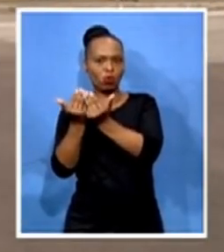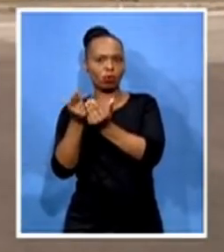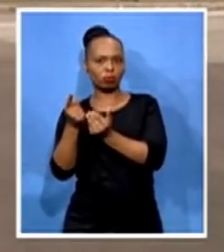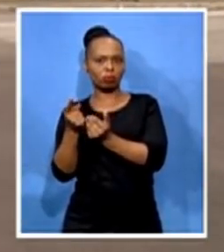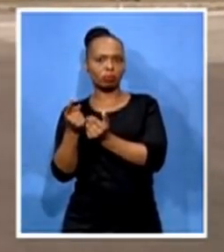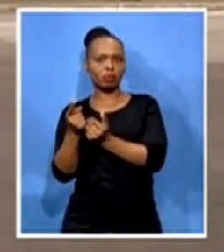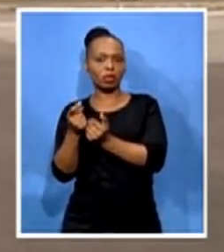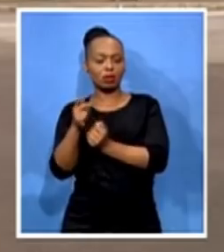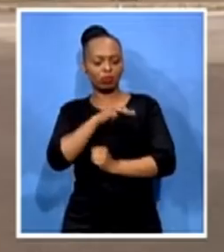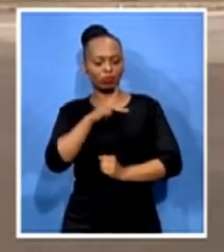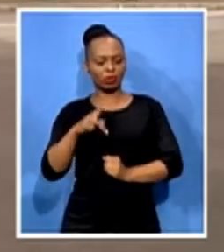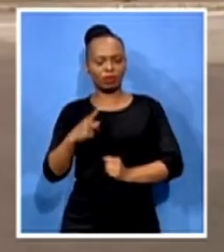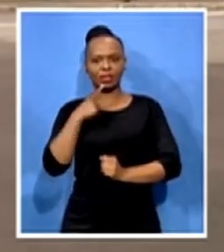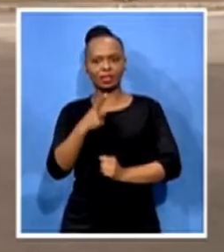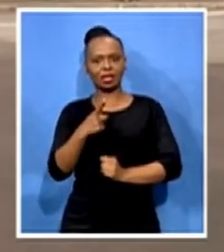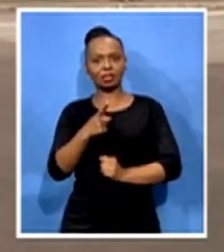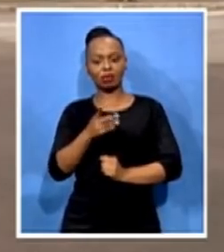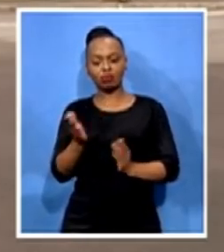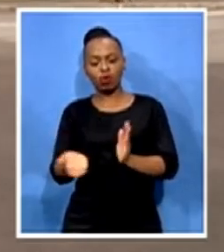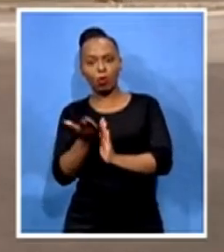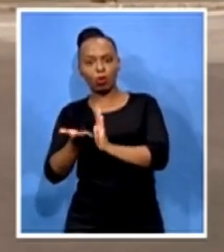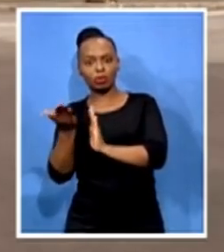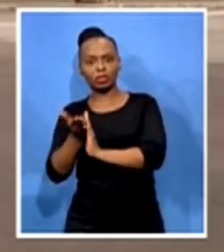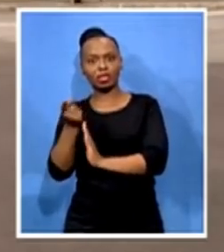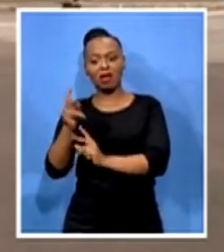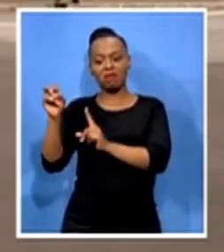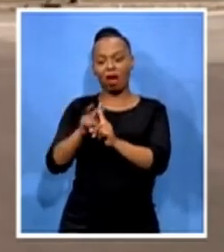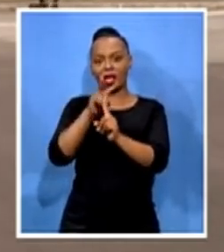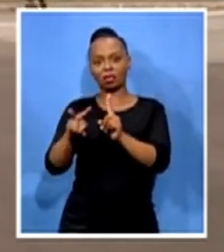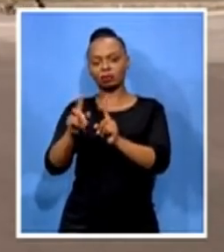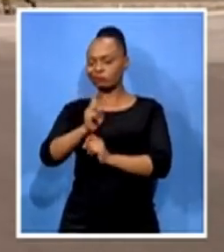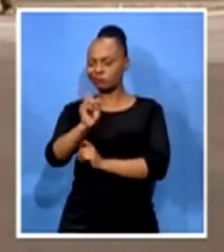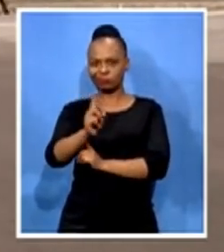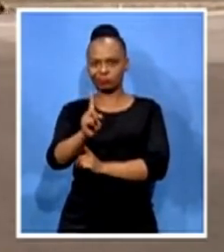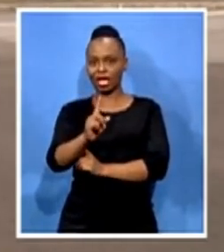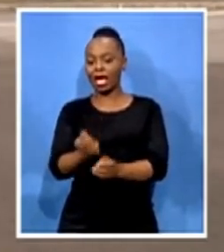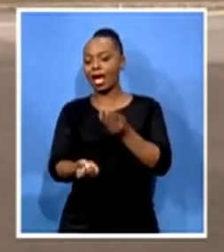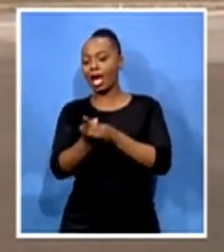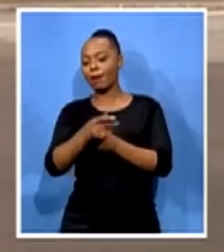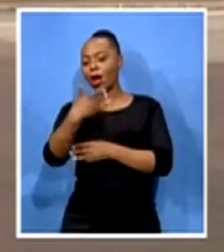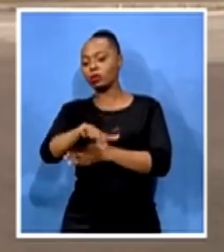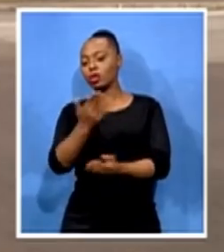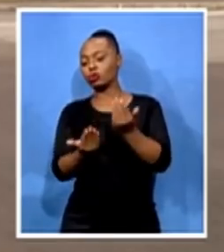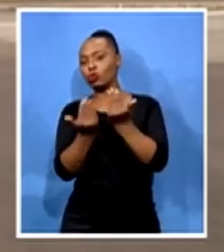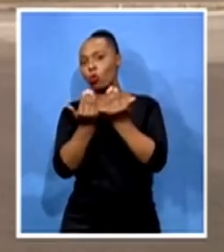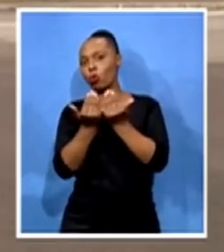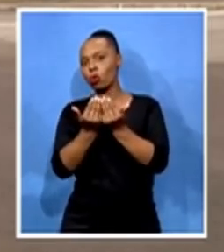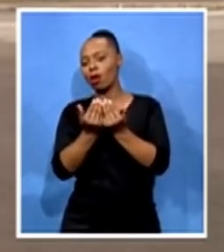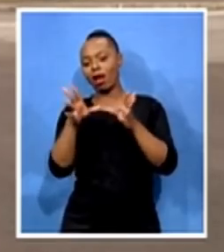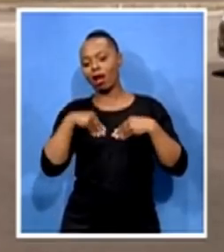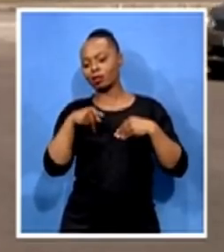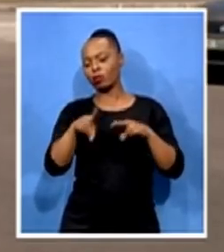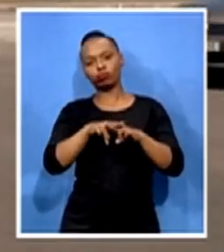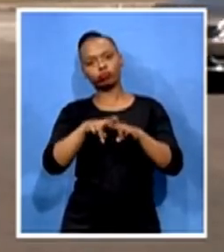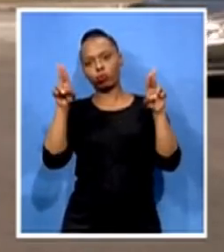And what happened yesterday outside the school was absolutely unacceptable. They have now called for an urgent investigation